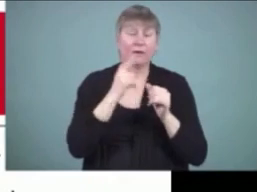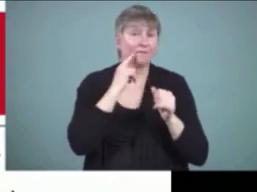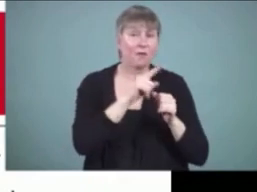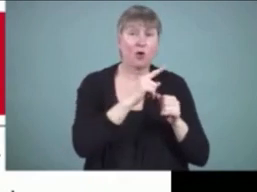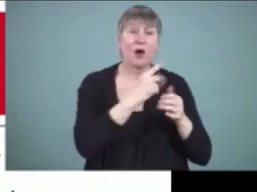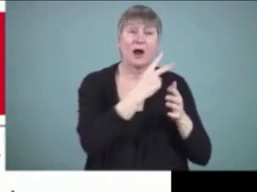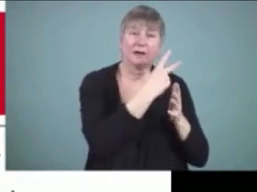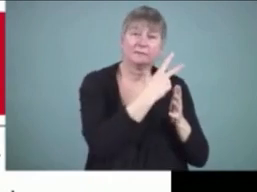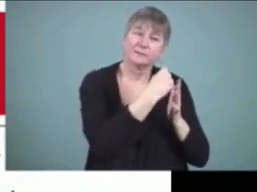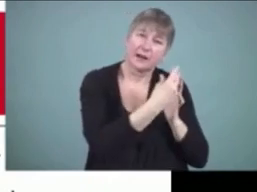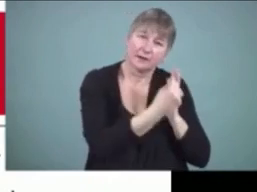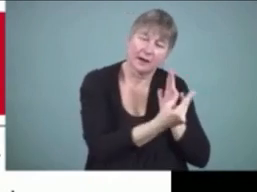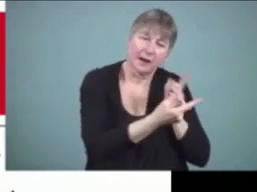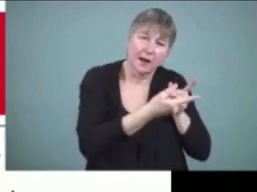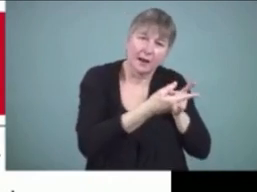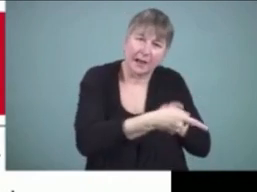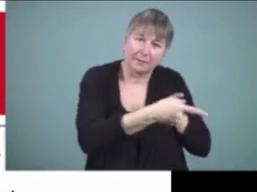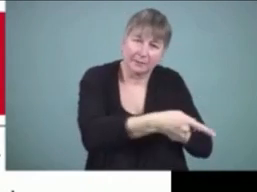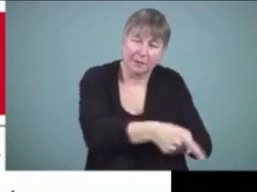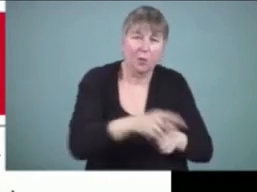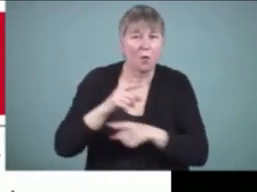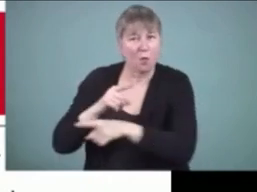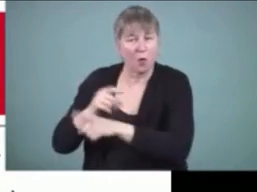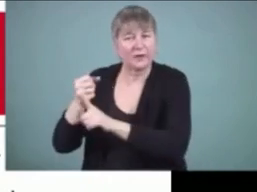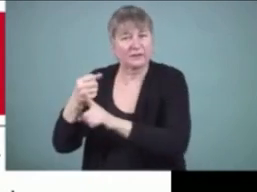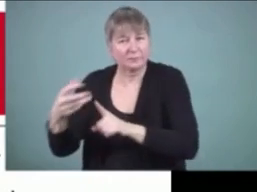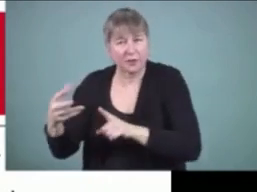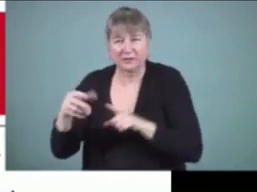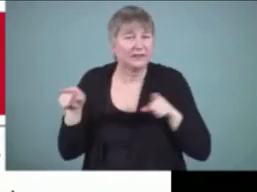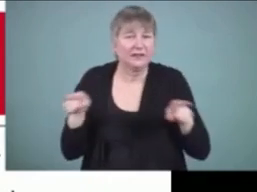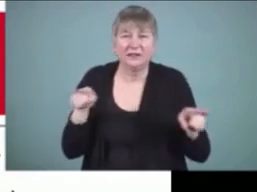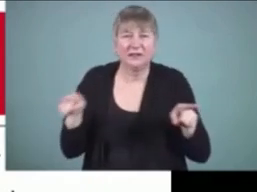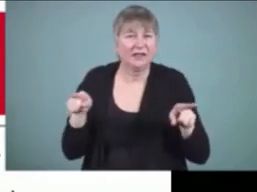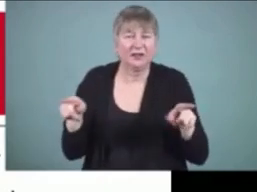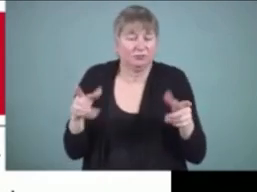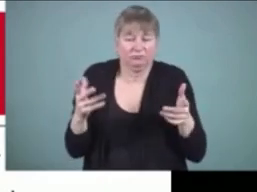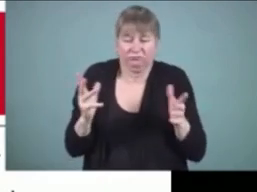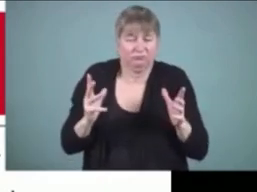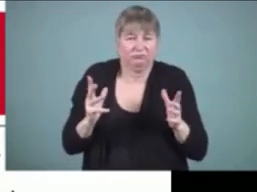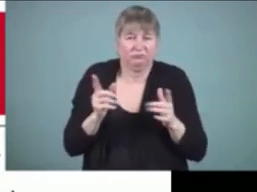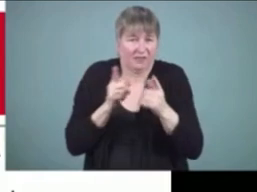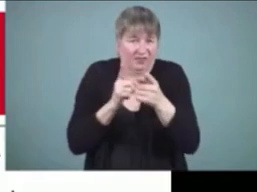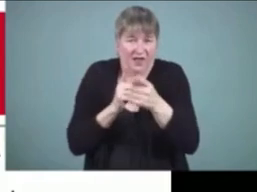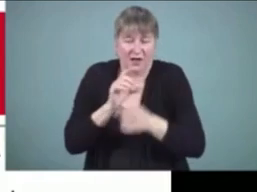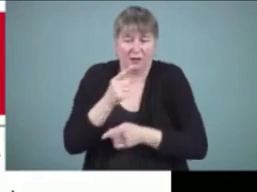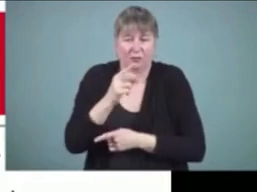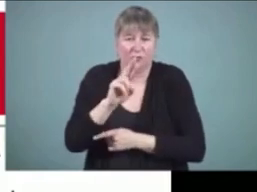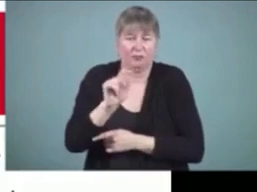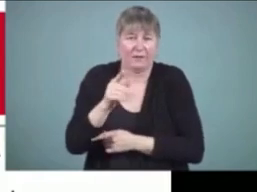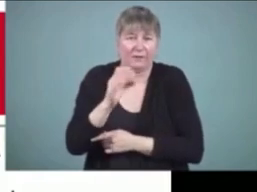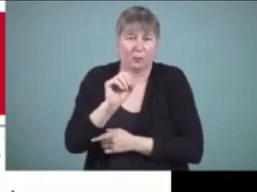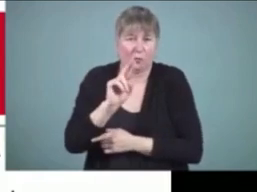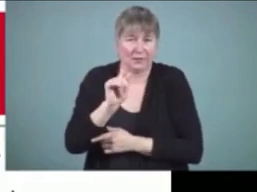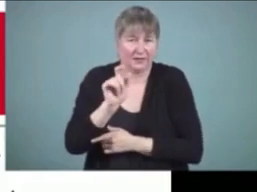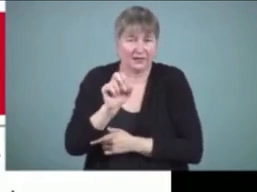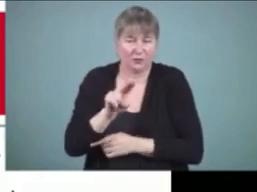text and the interesting thing about using them is um that you can use them um back to front and front to back